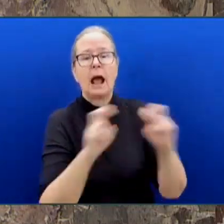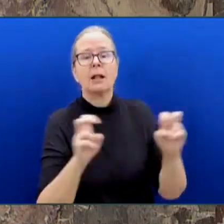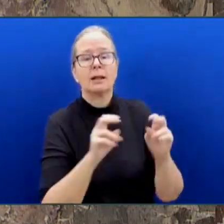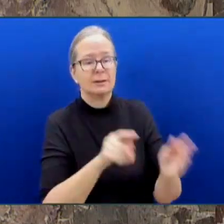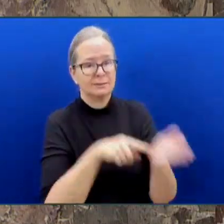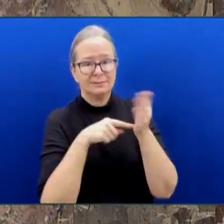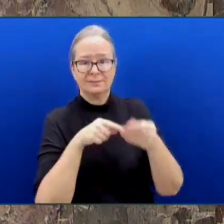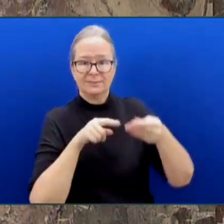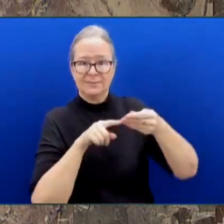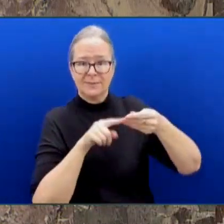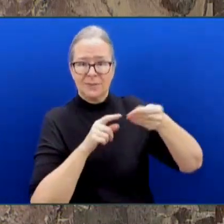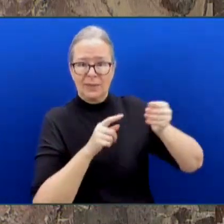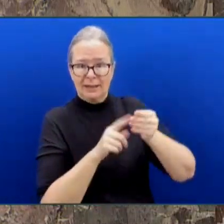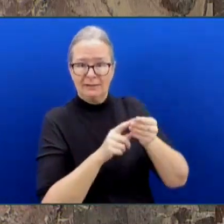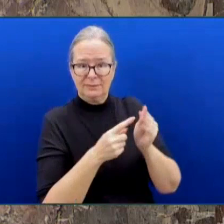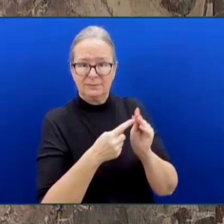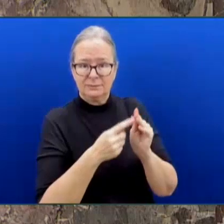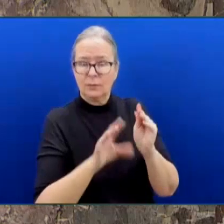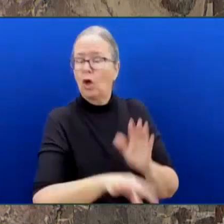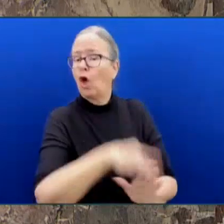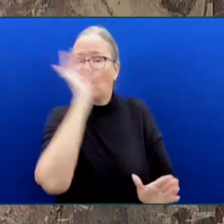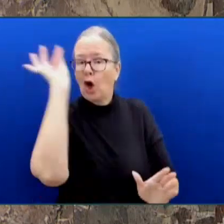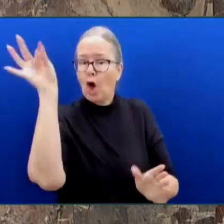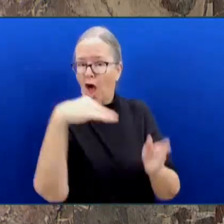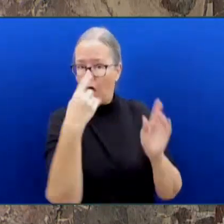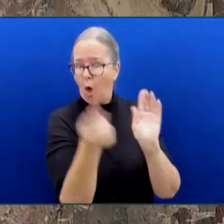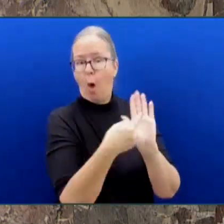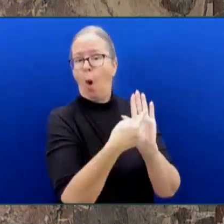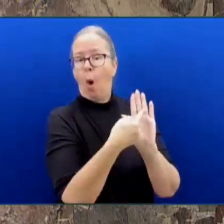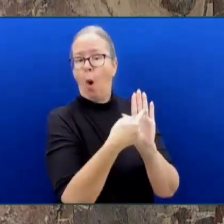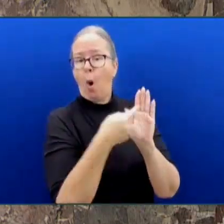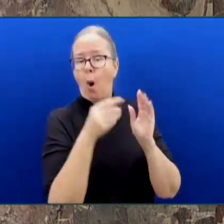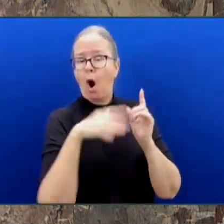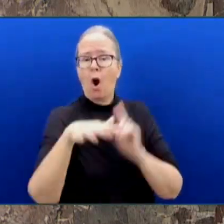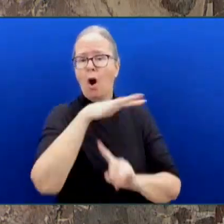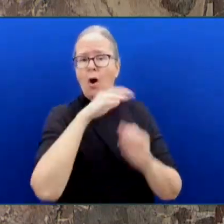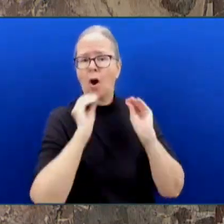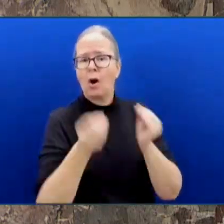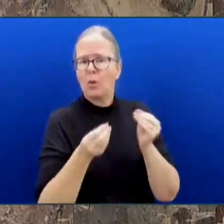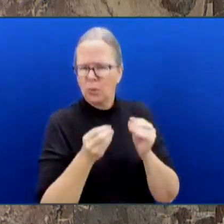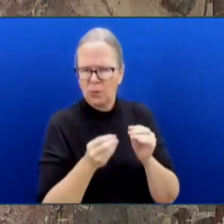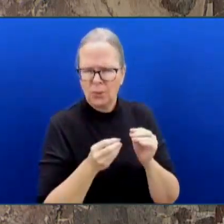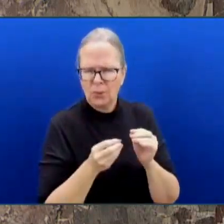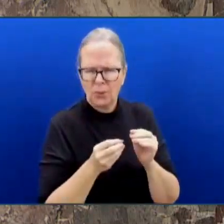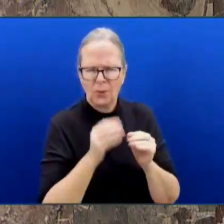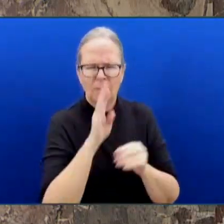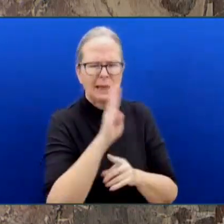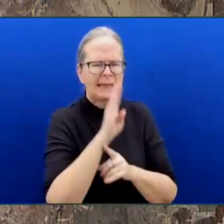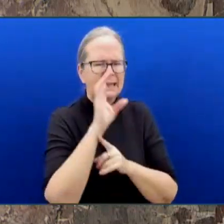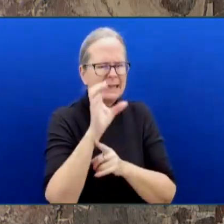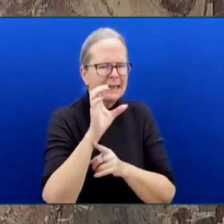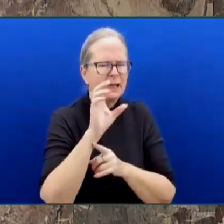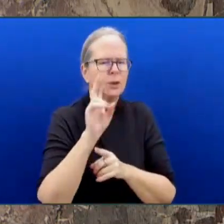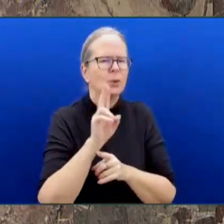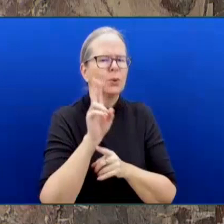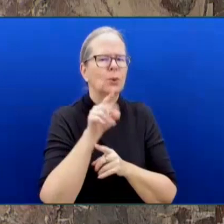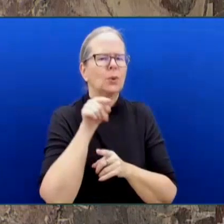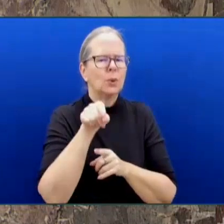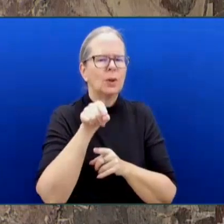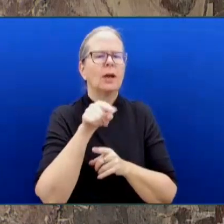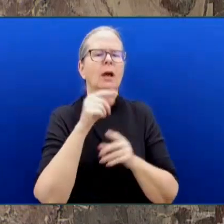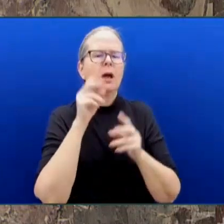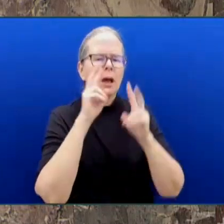BCU was still in power and did nothing about climate change as they had for the previous six years. And therefore,